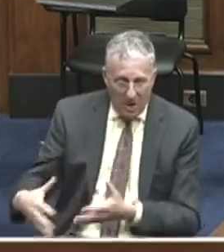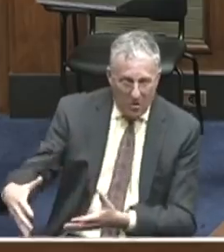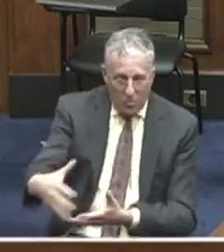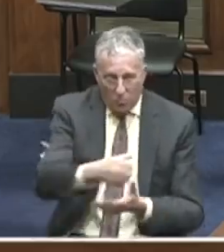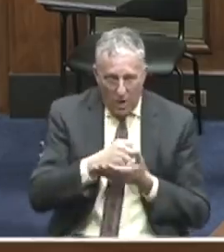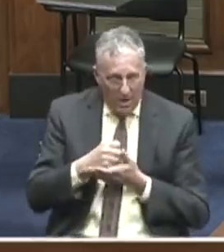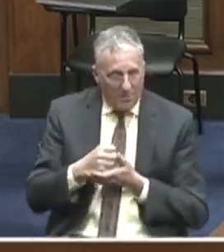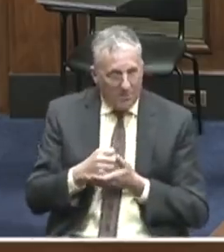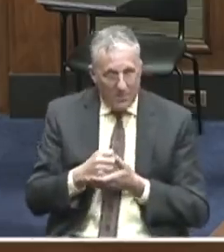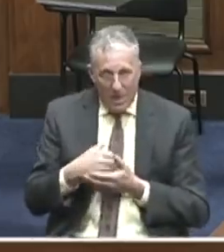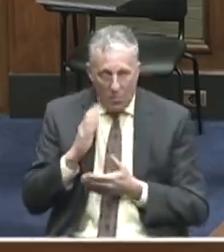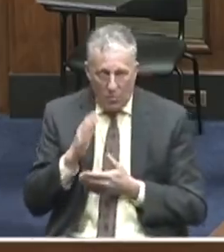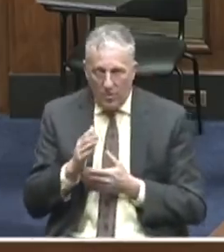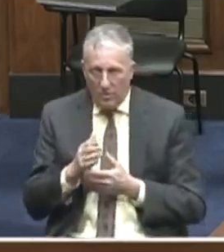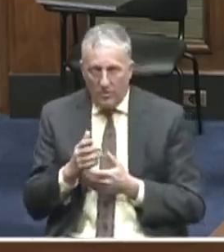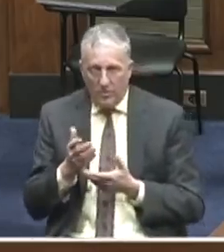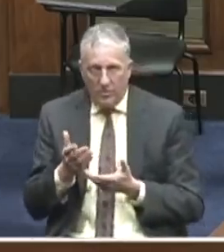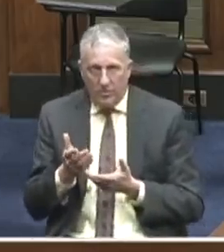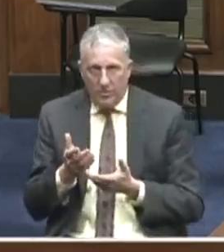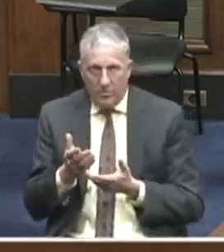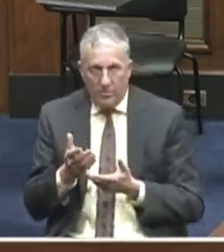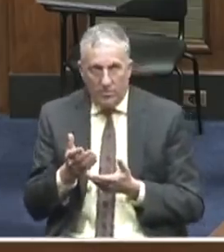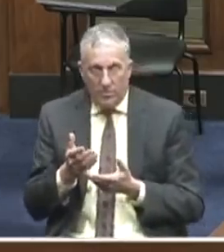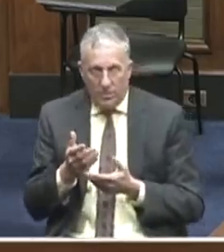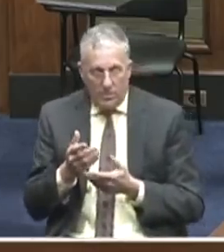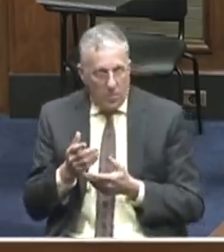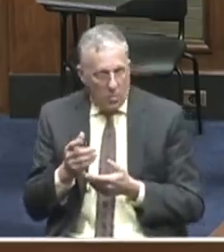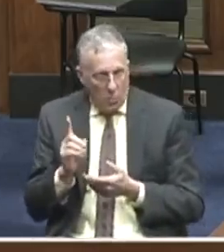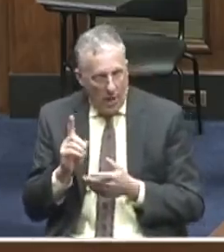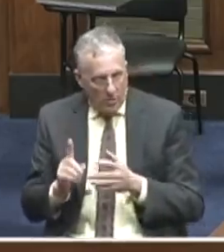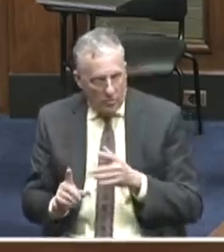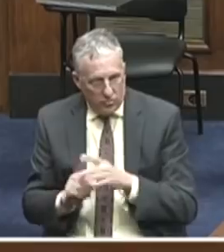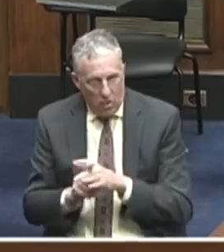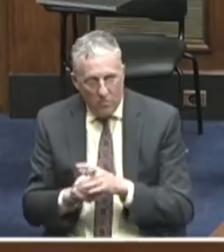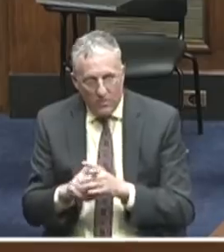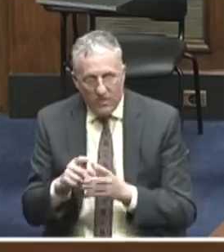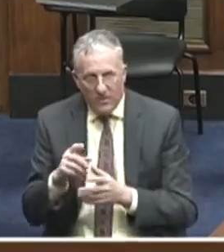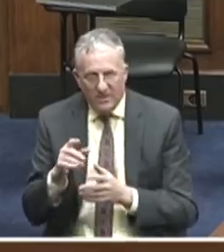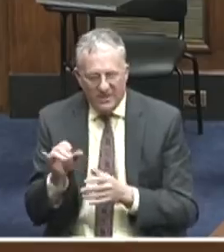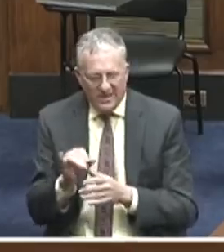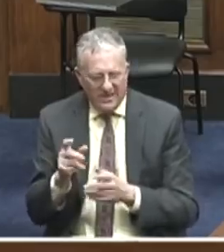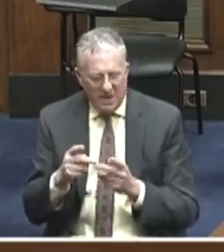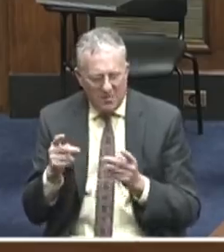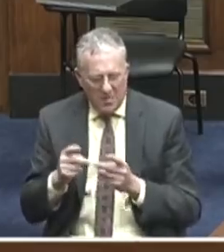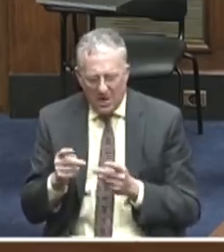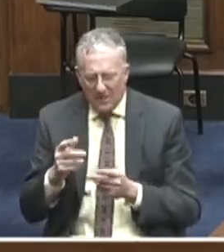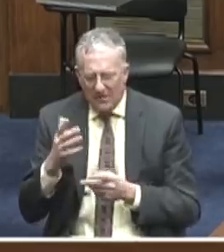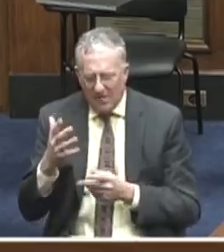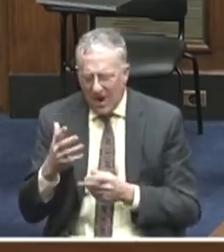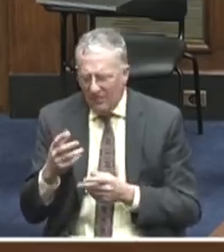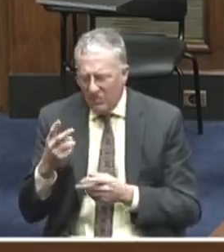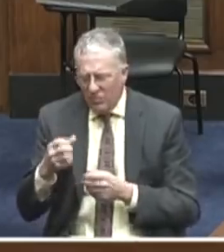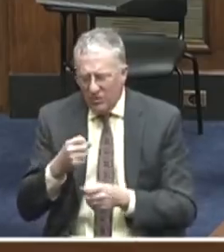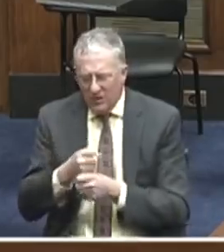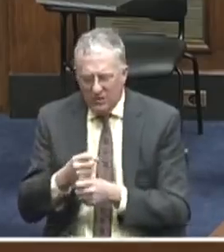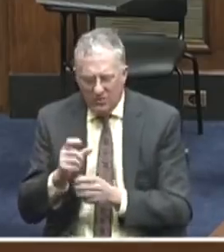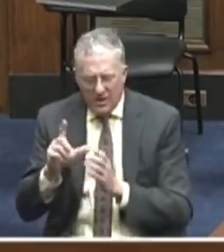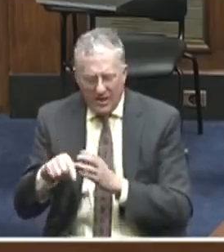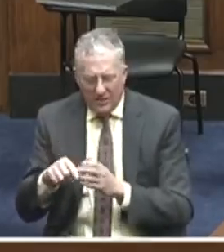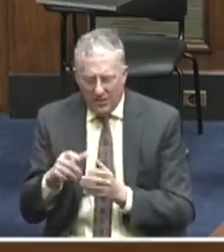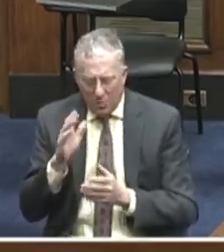be at the same place five, two years later of trying to say, my gosh, what did we do?